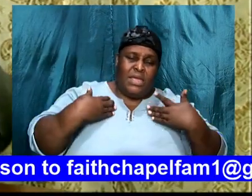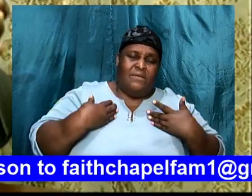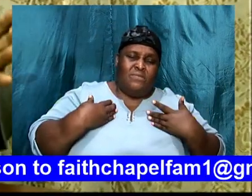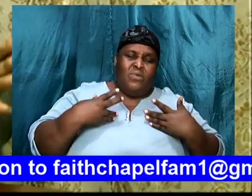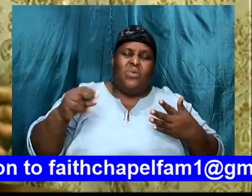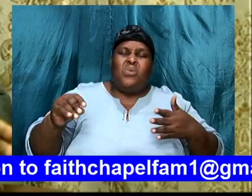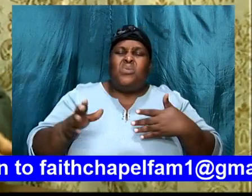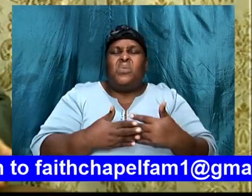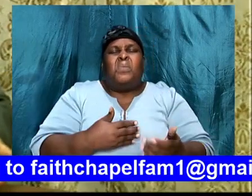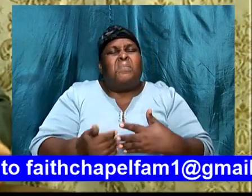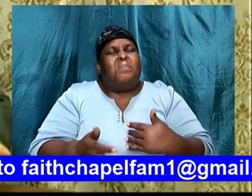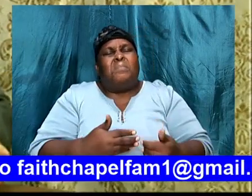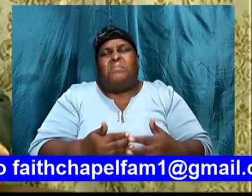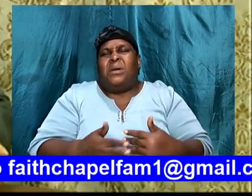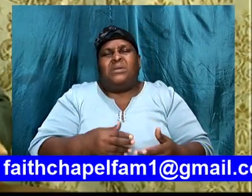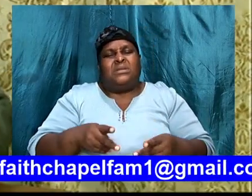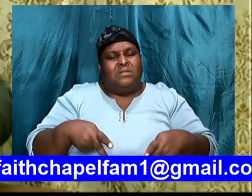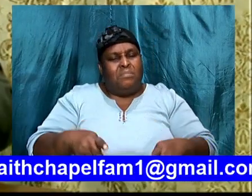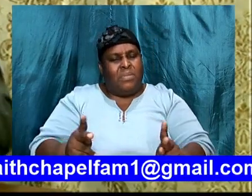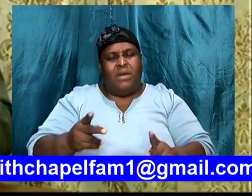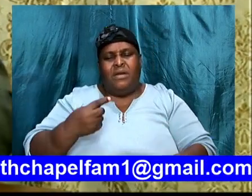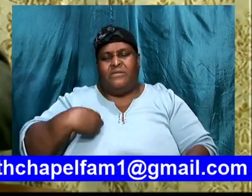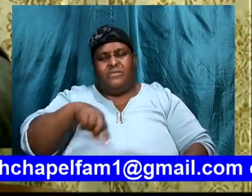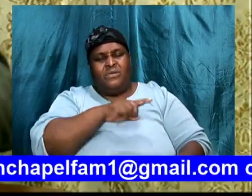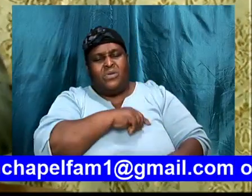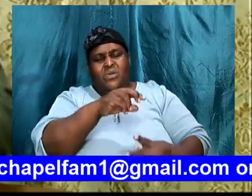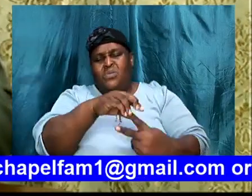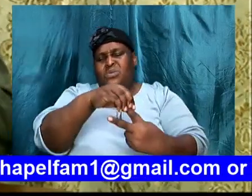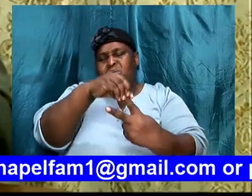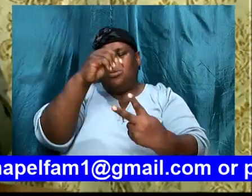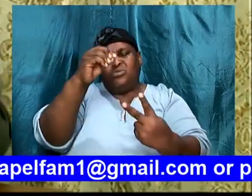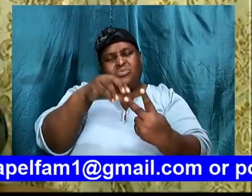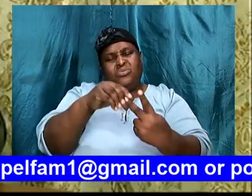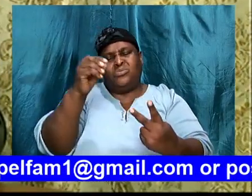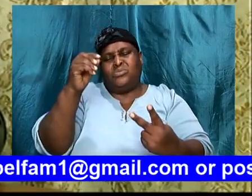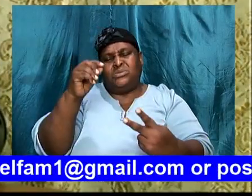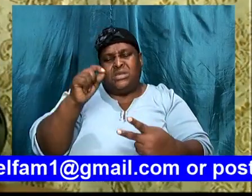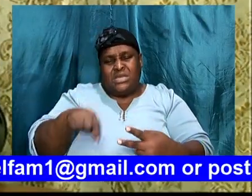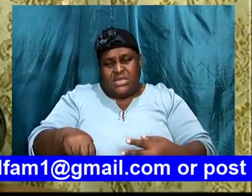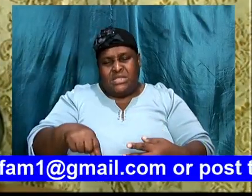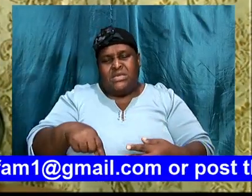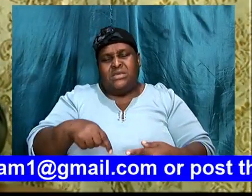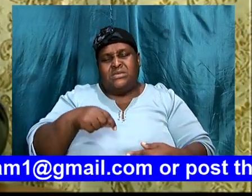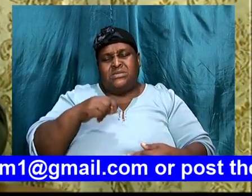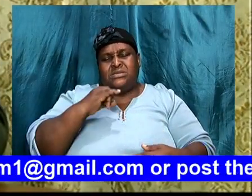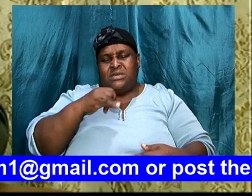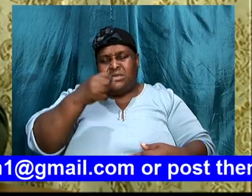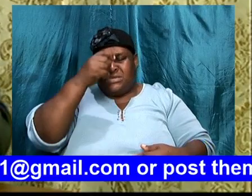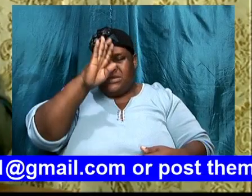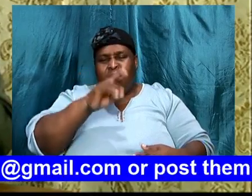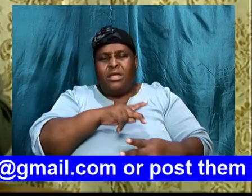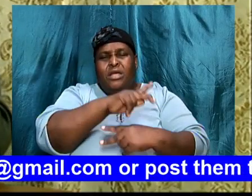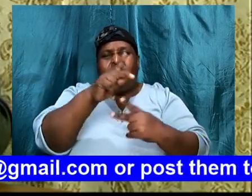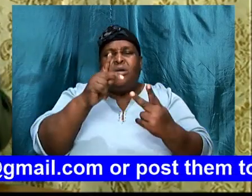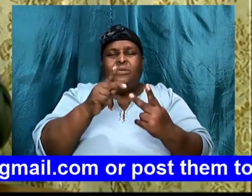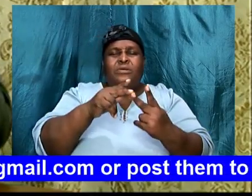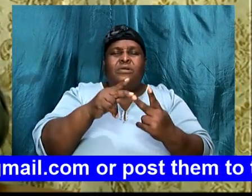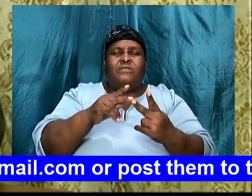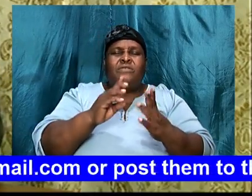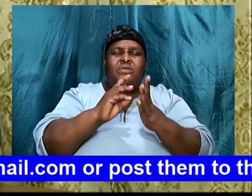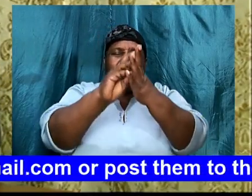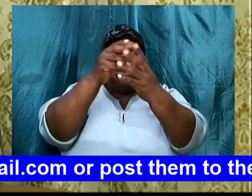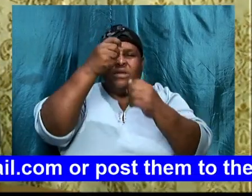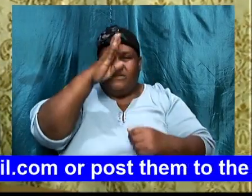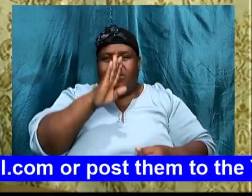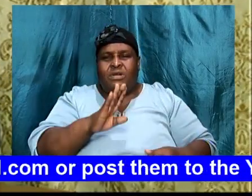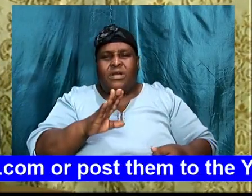irrespective, of the part, that we choose, this is his plan, I will make sure, I made sure, earlier on, that, you know, we talk